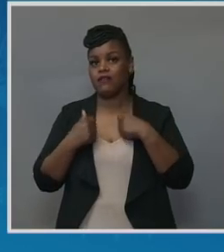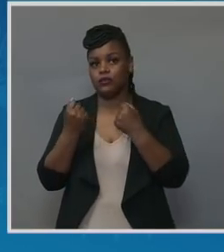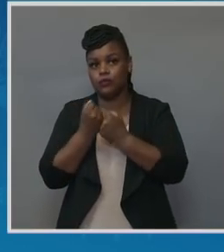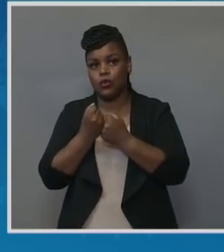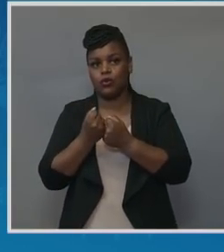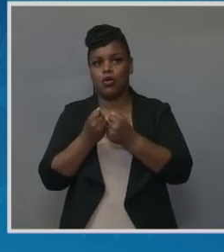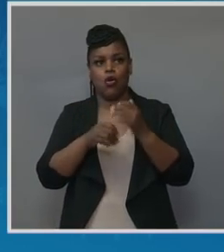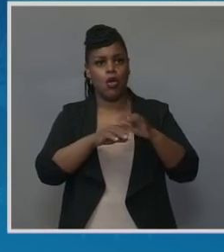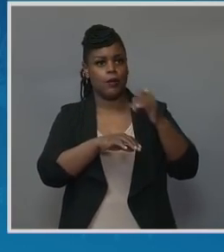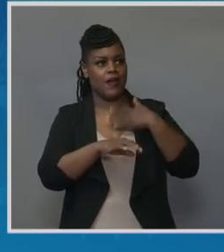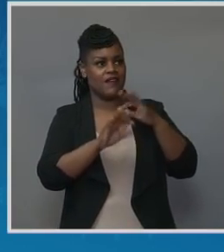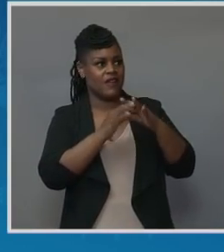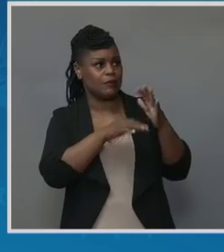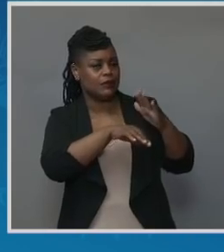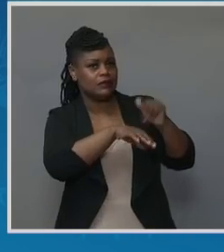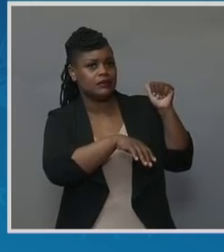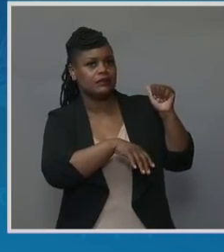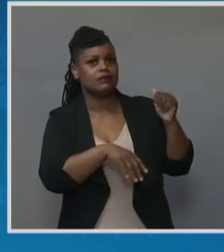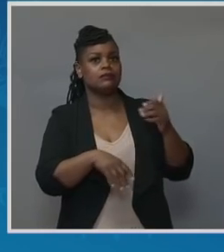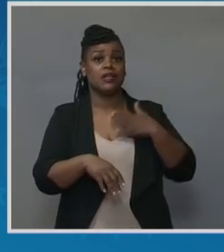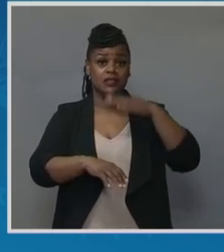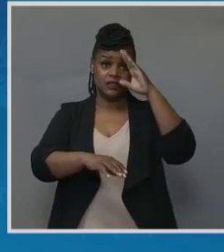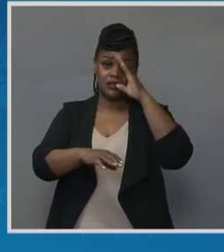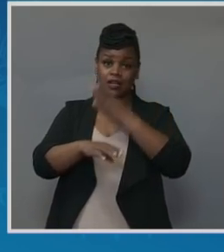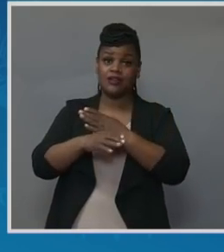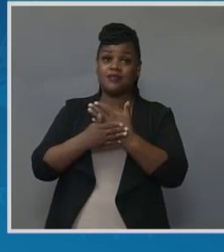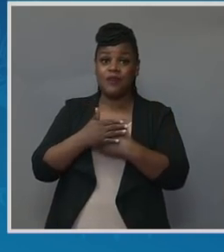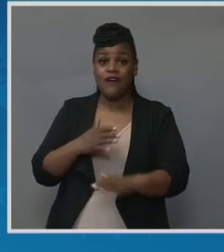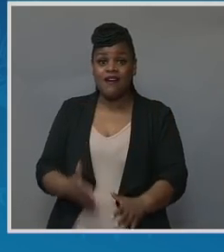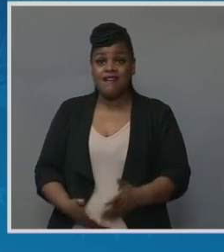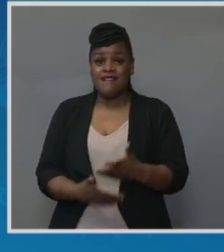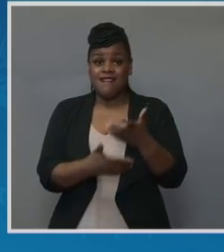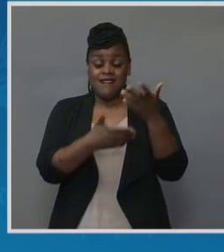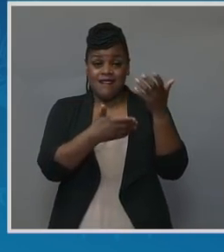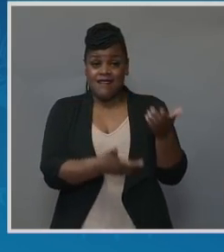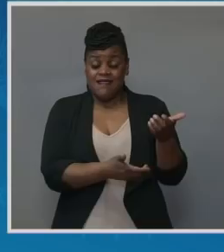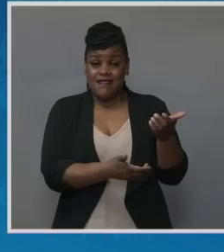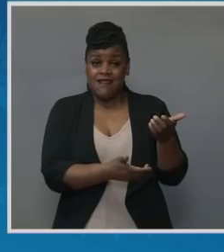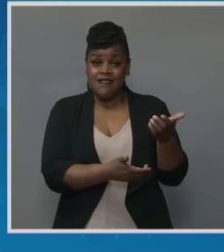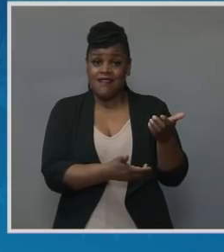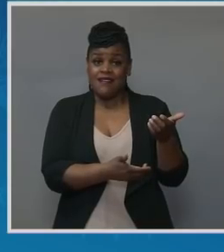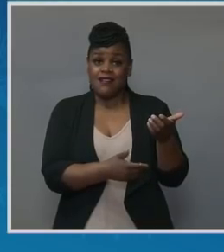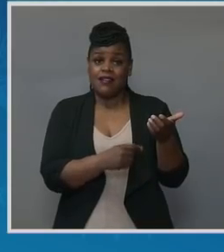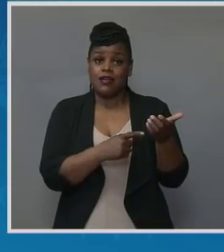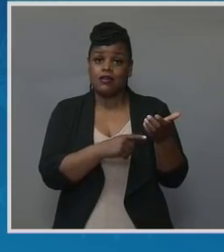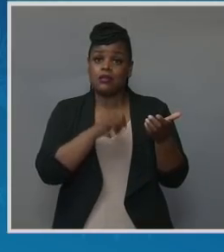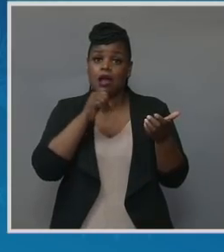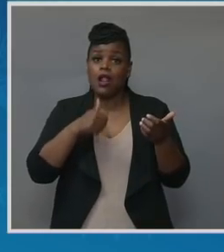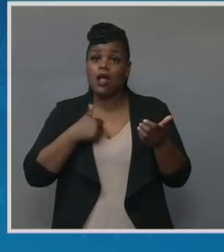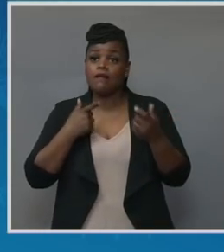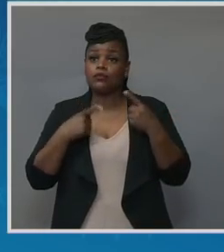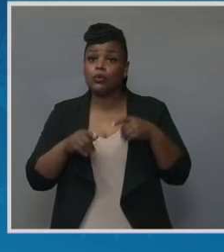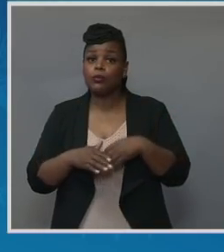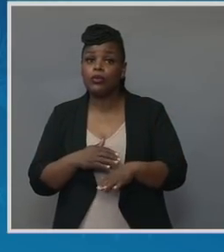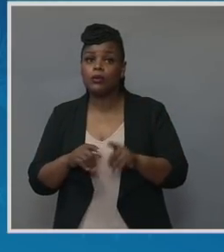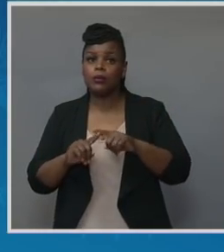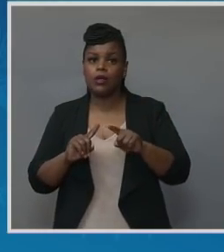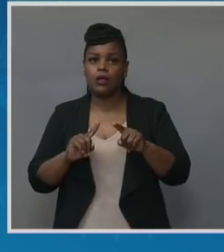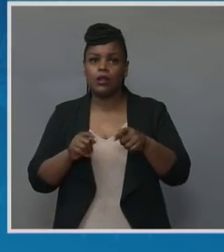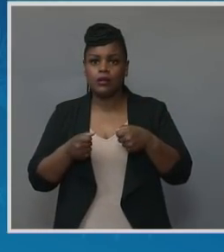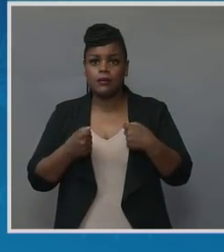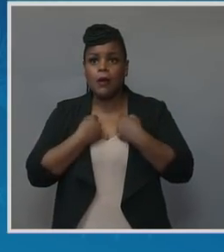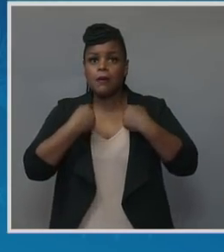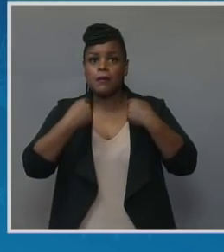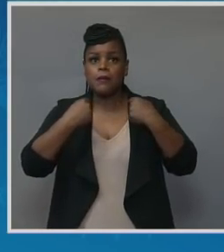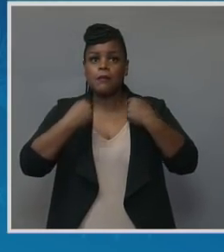My son was able to be born. He was resuscitated at birth, and as a result of his not having oxygen at birth,